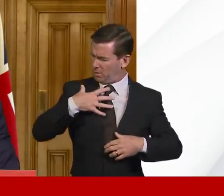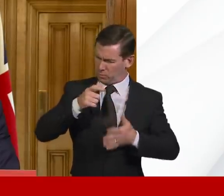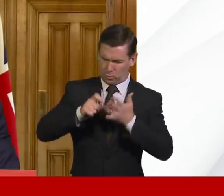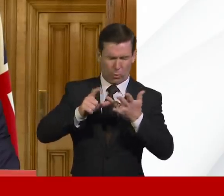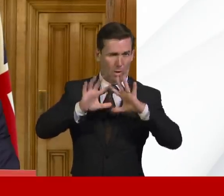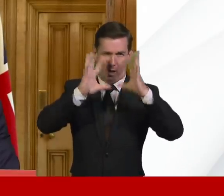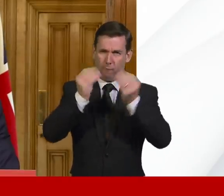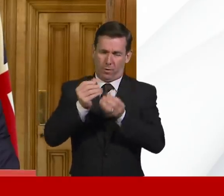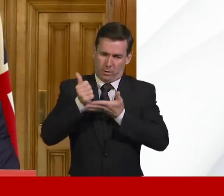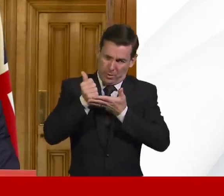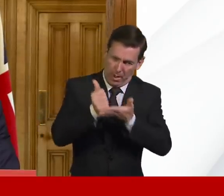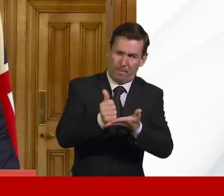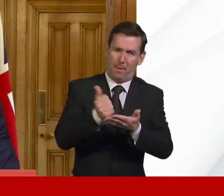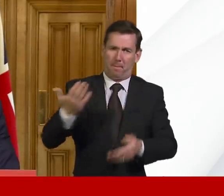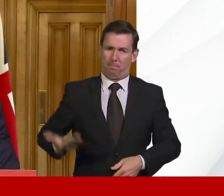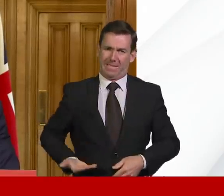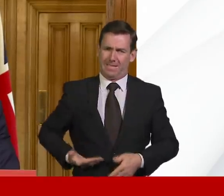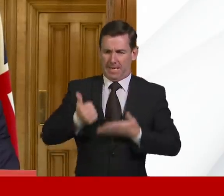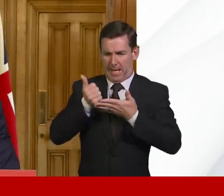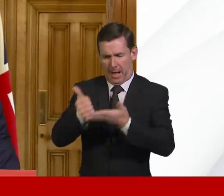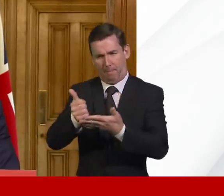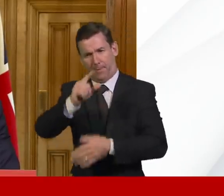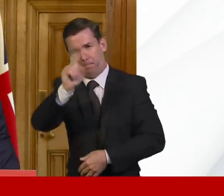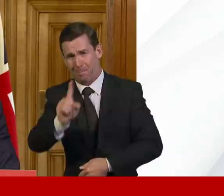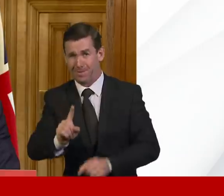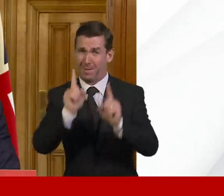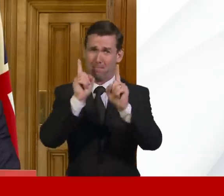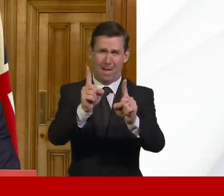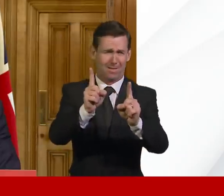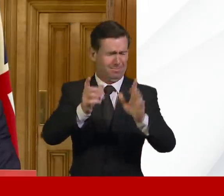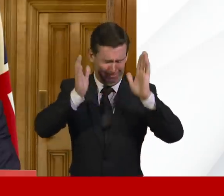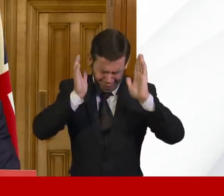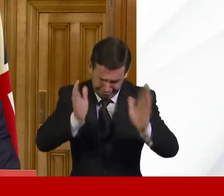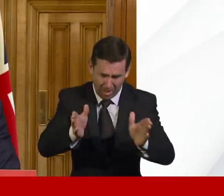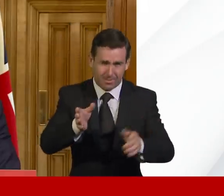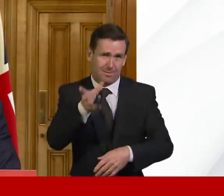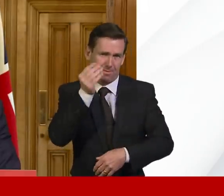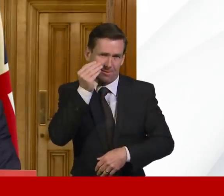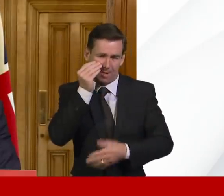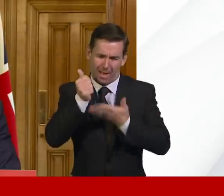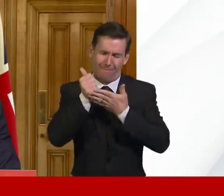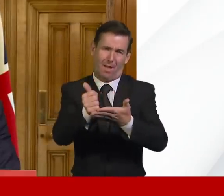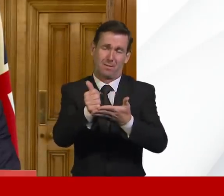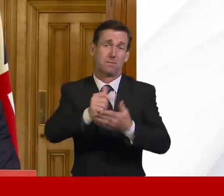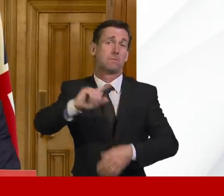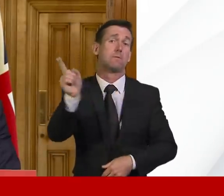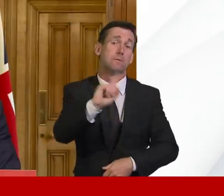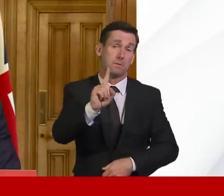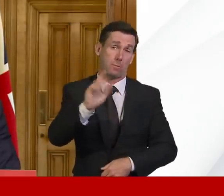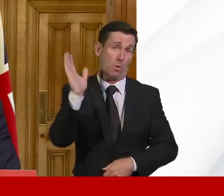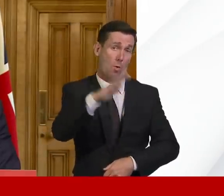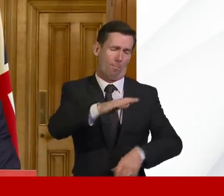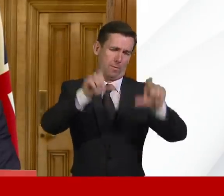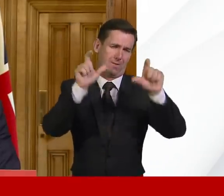our people. But we have to make sure that everyone follows the advice that we have put out there. And that is stay at home,